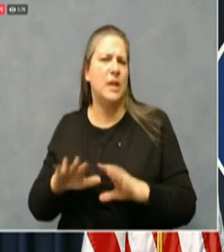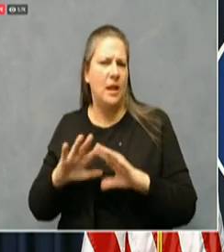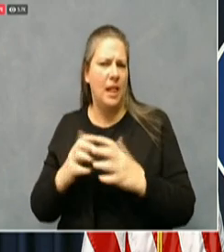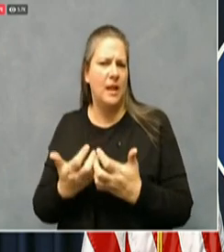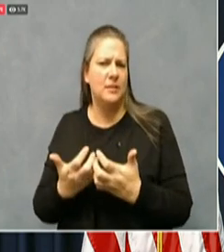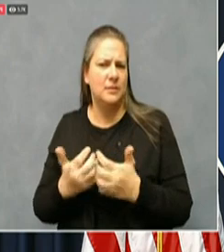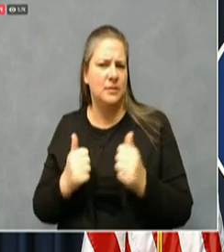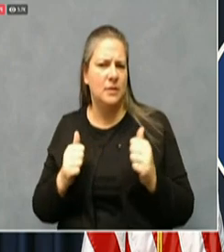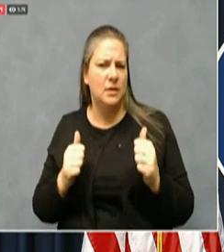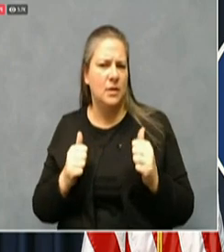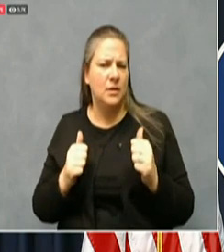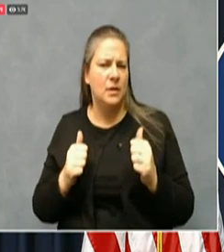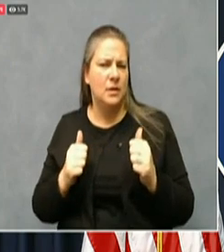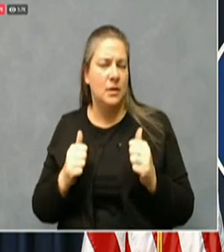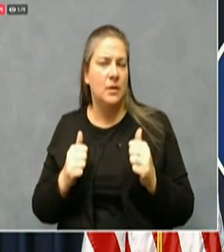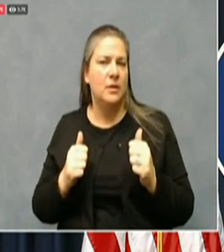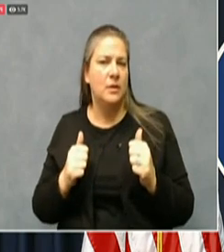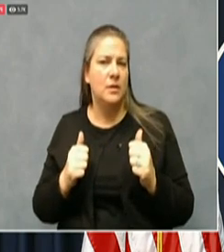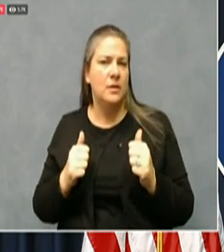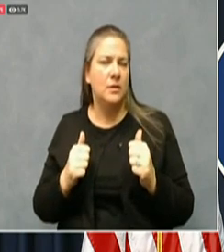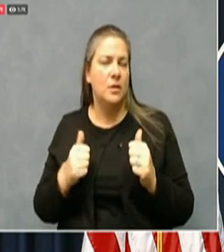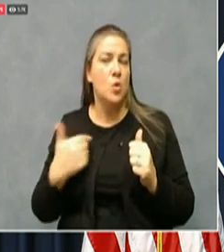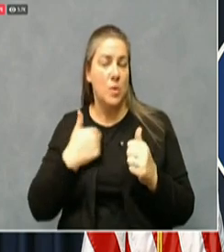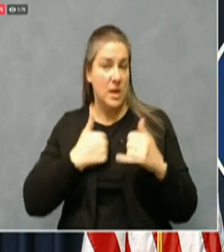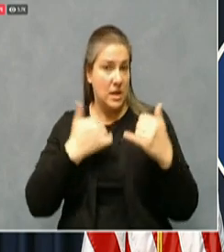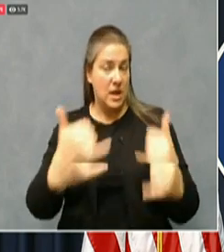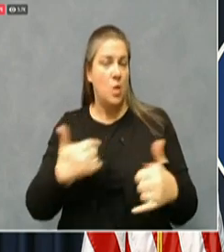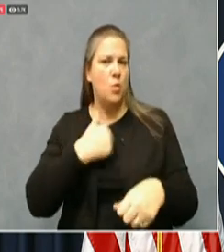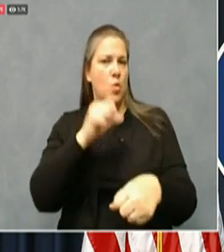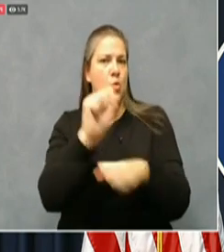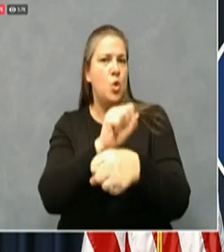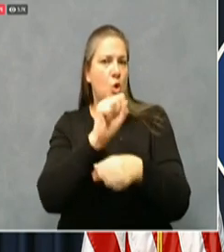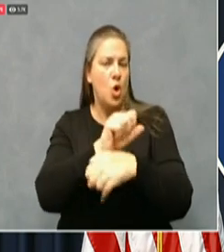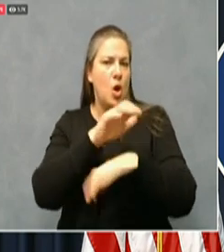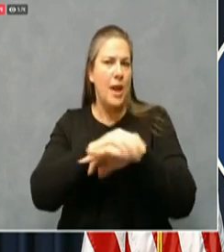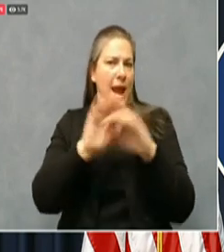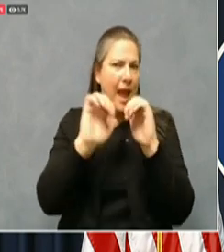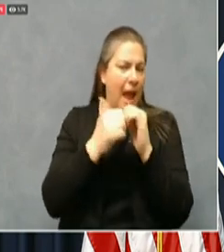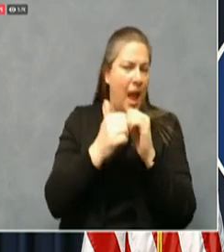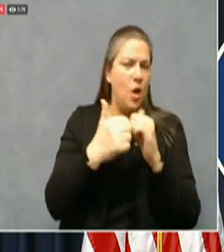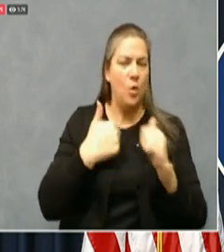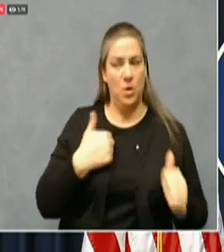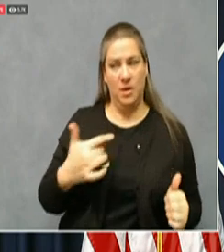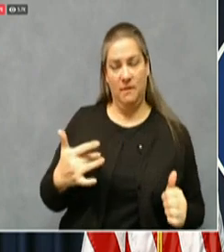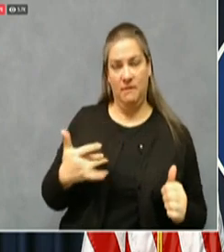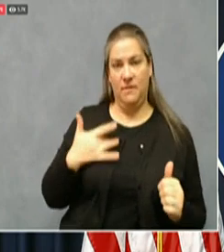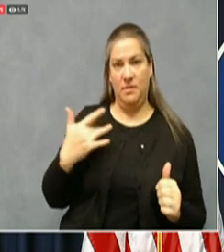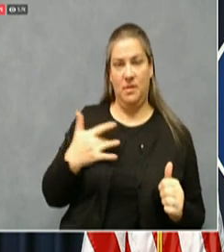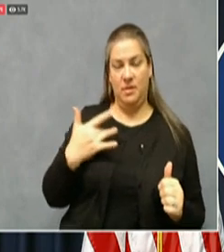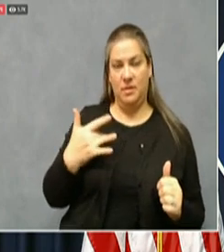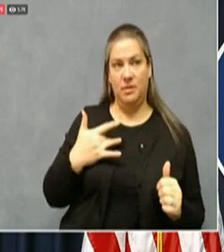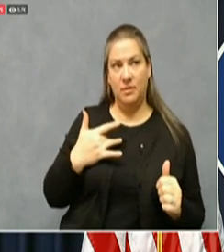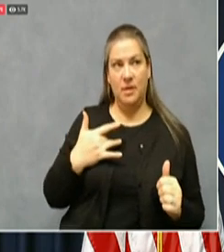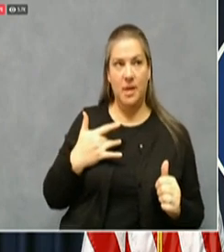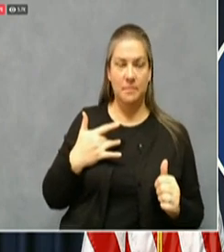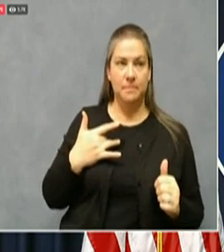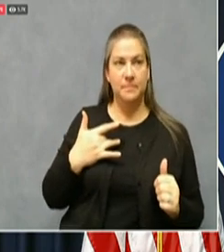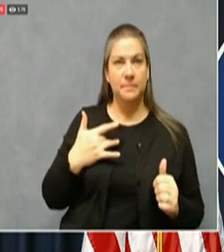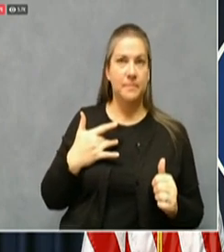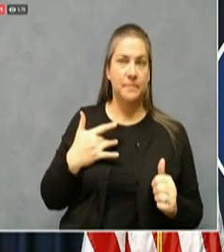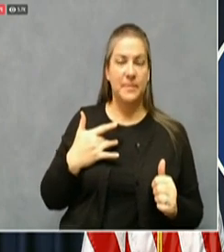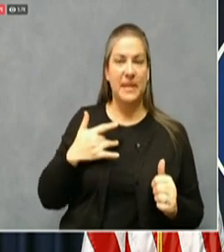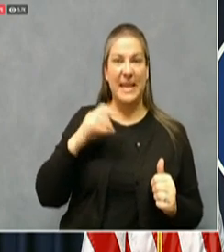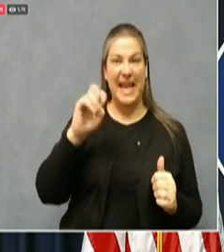say that we are working right now diligently on ways that we believe that that potentially even in red counties